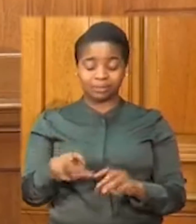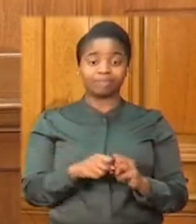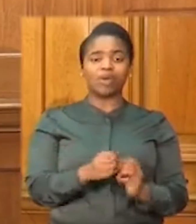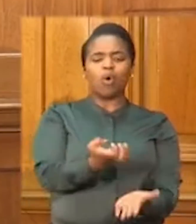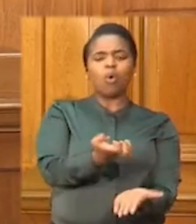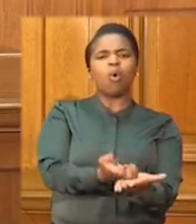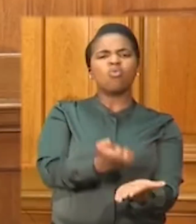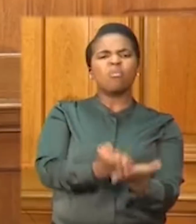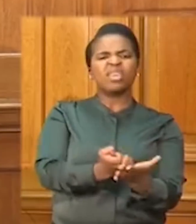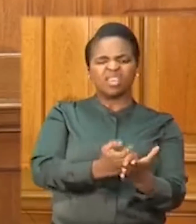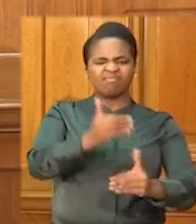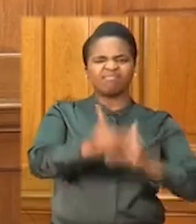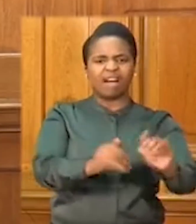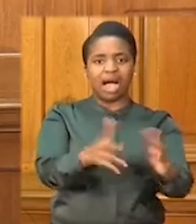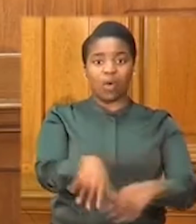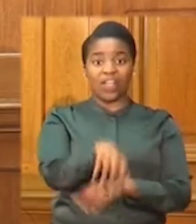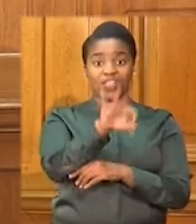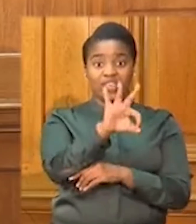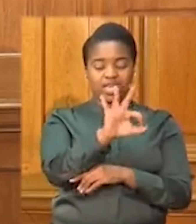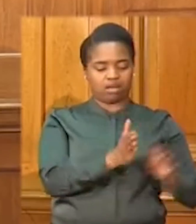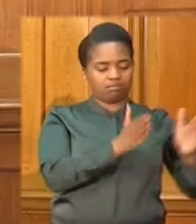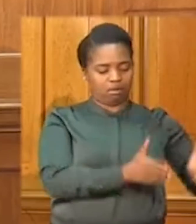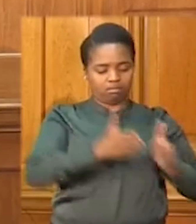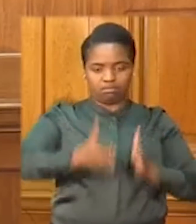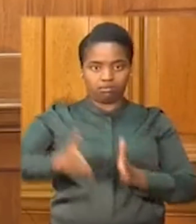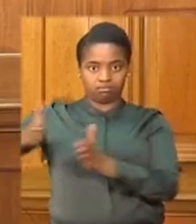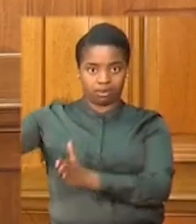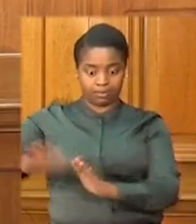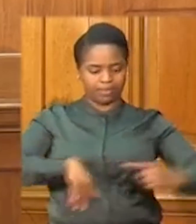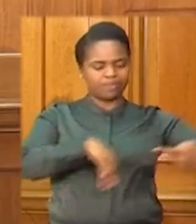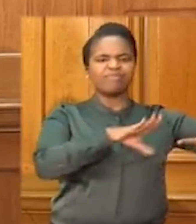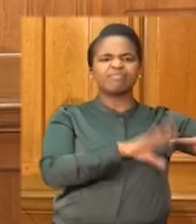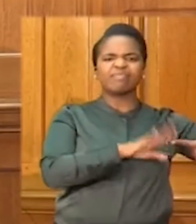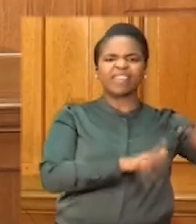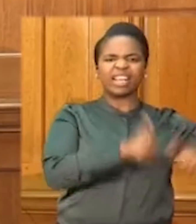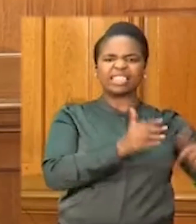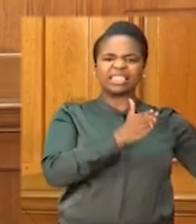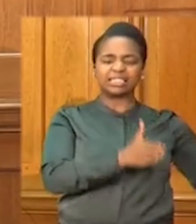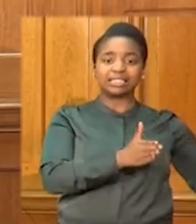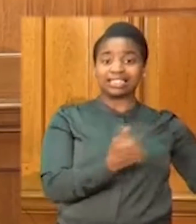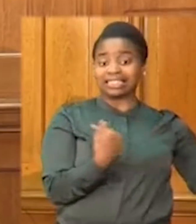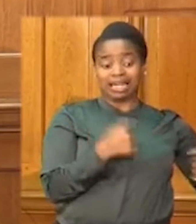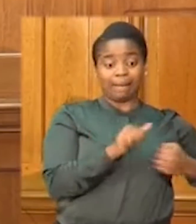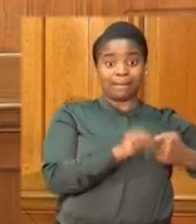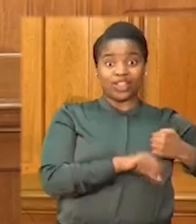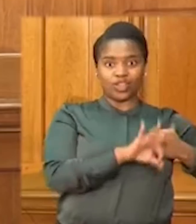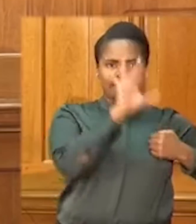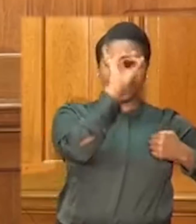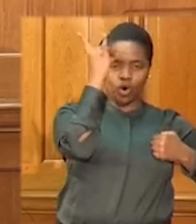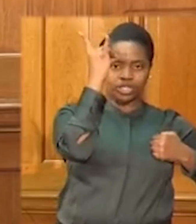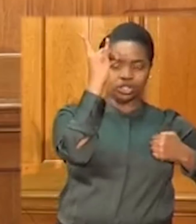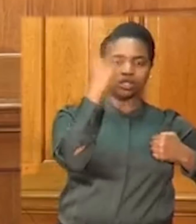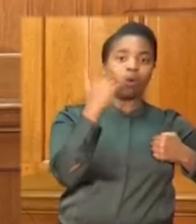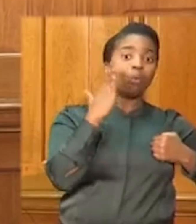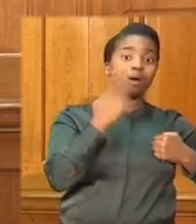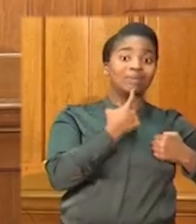The first phase began in mid-March when we declared the coronavirus pandemic as a national disaster.